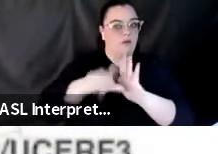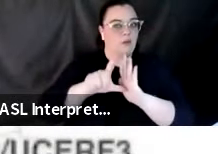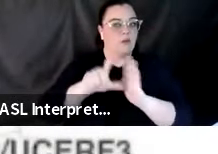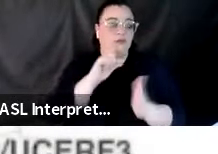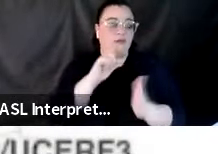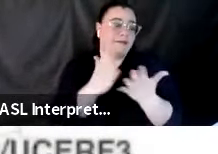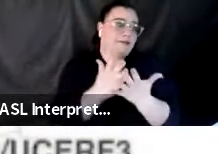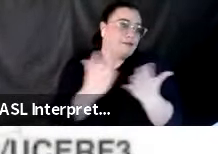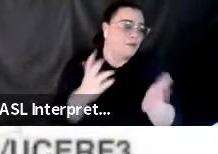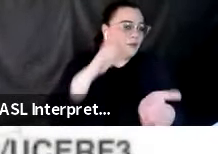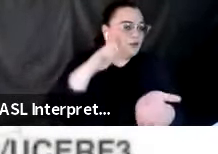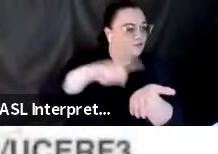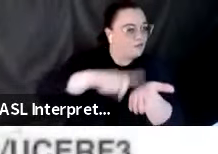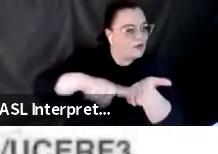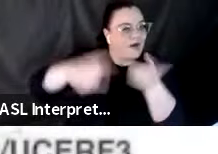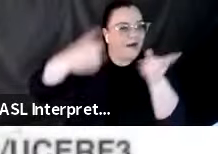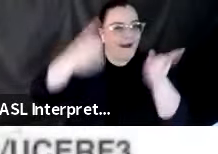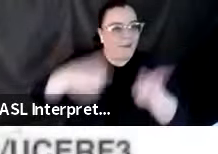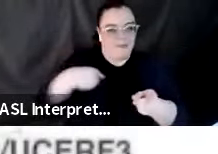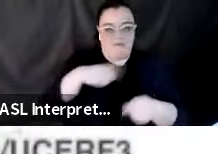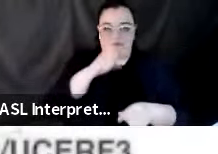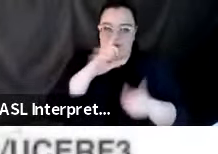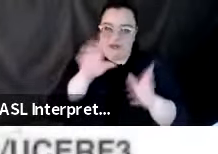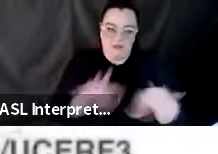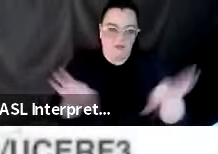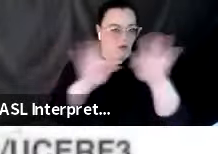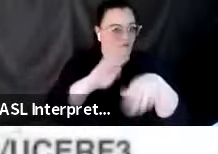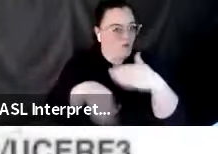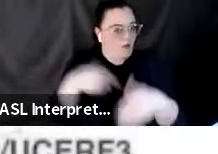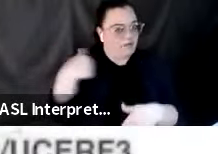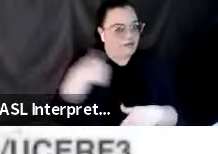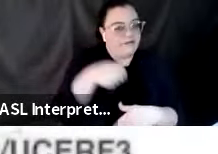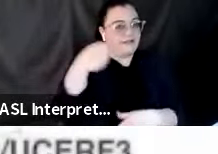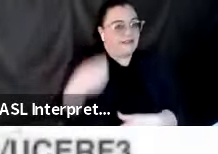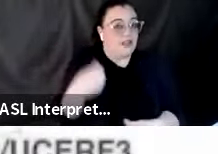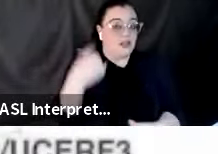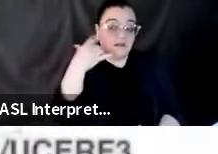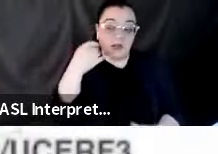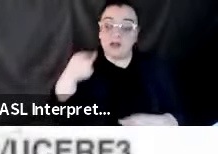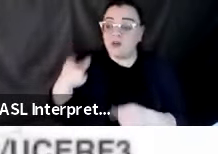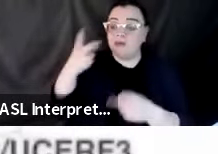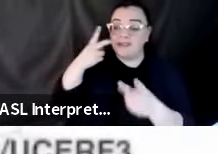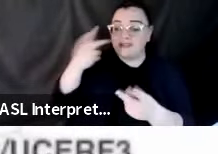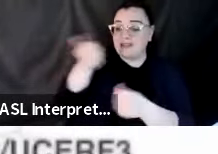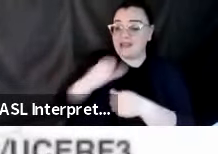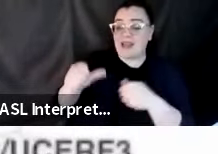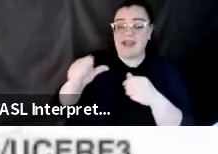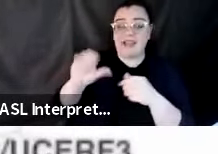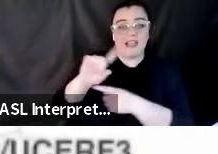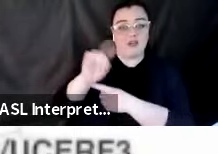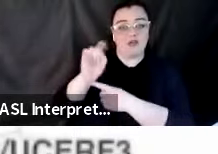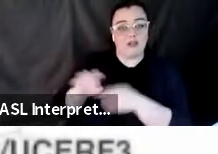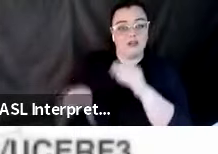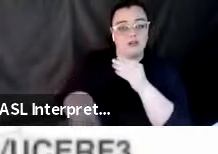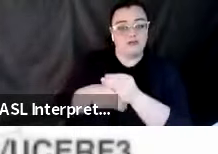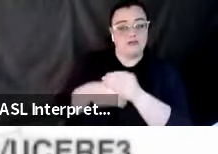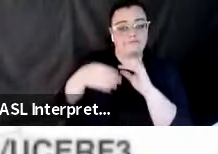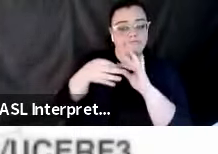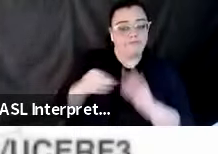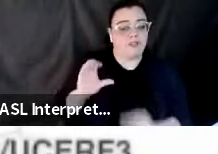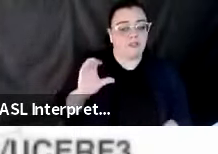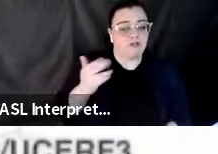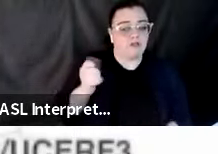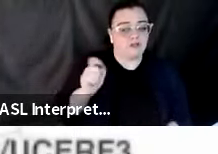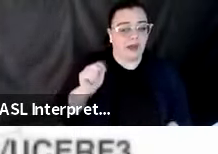for all of us in California. And do we have any questions questions that have been put into the chat, uh,